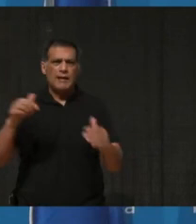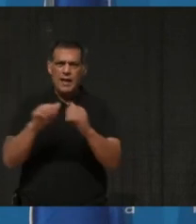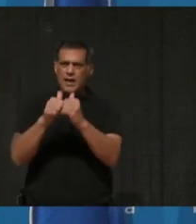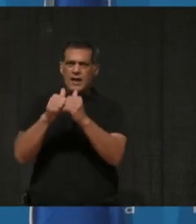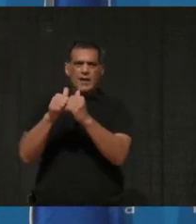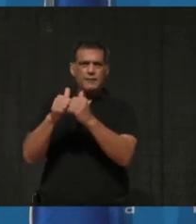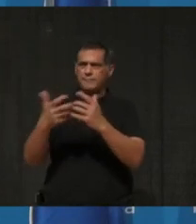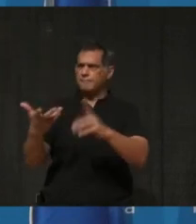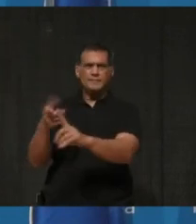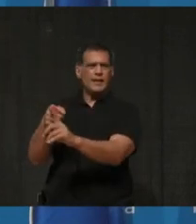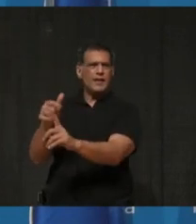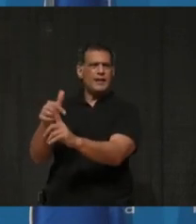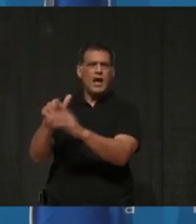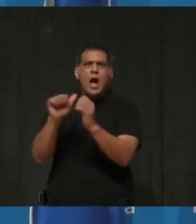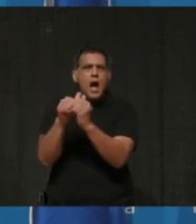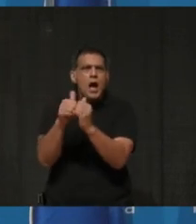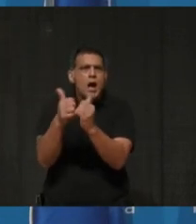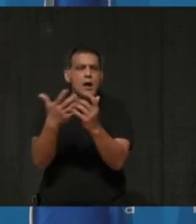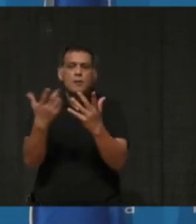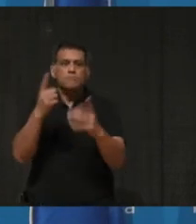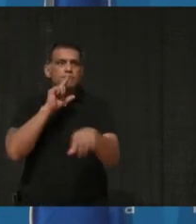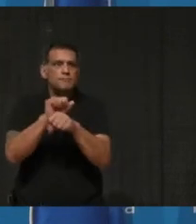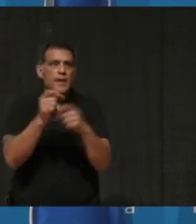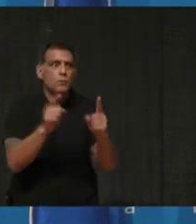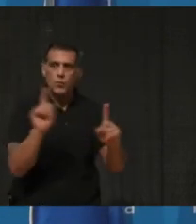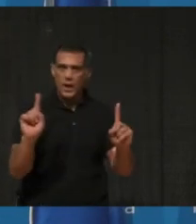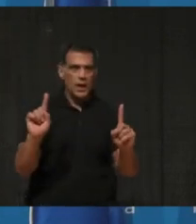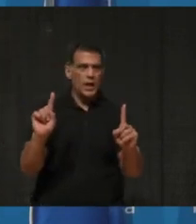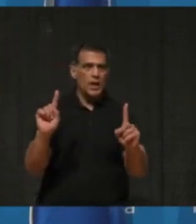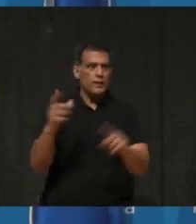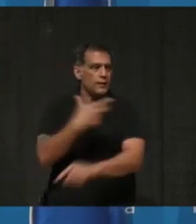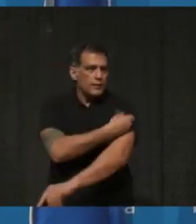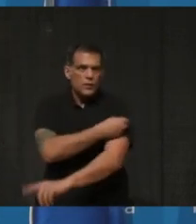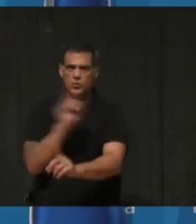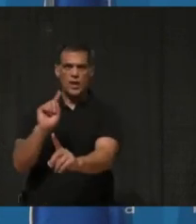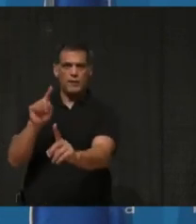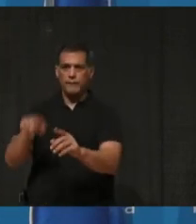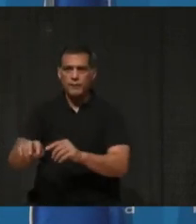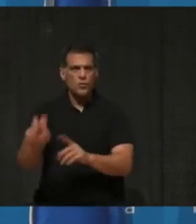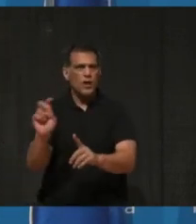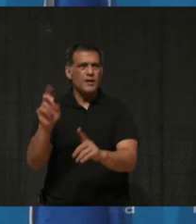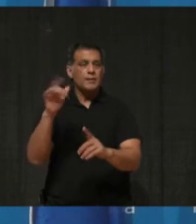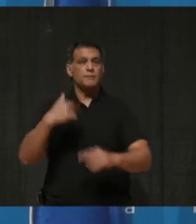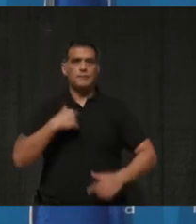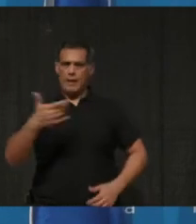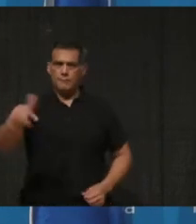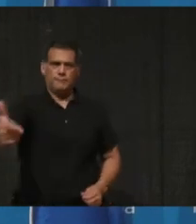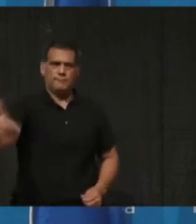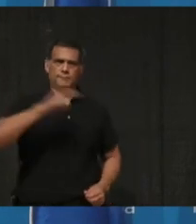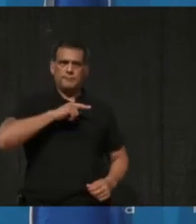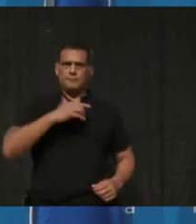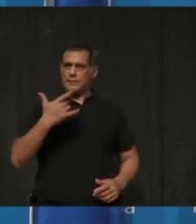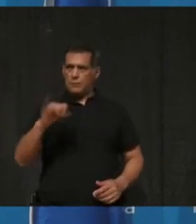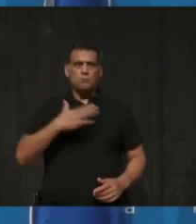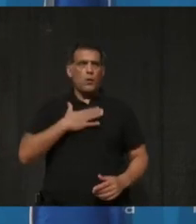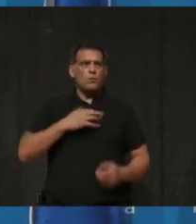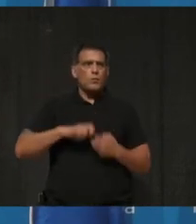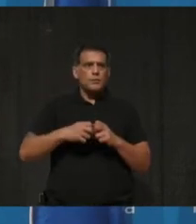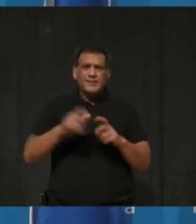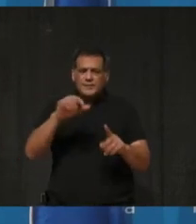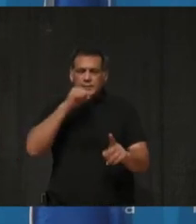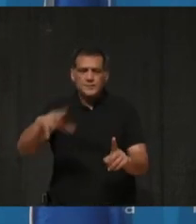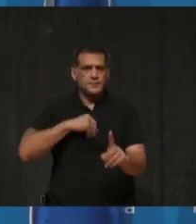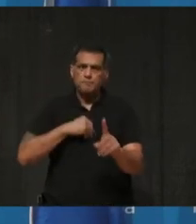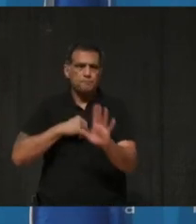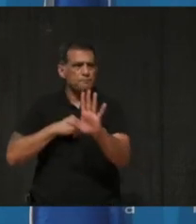when or where she will receive her vaccine. So of course that becomes my problem too. That's unacceptable to me, as it